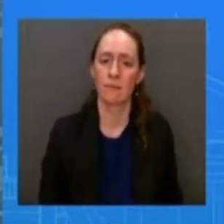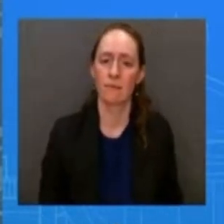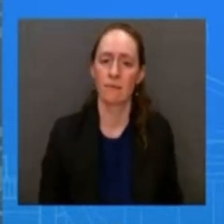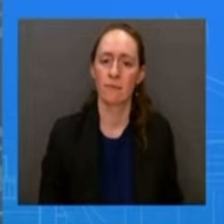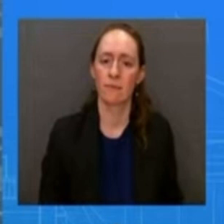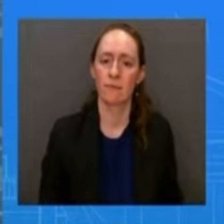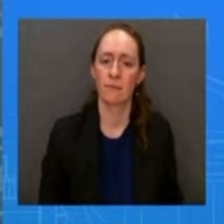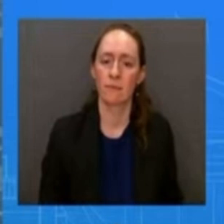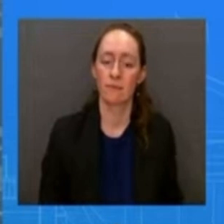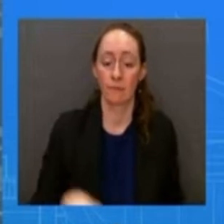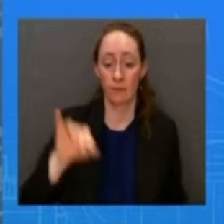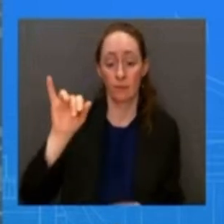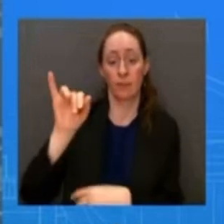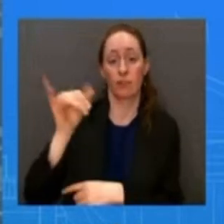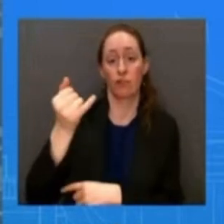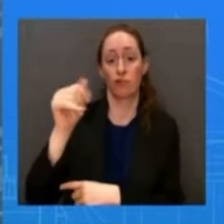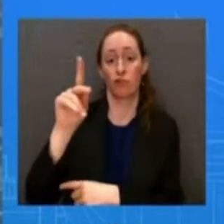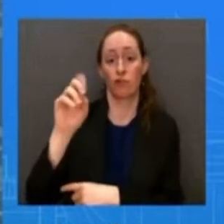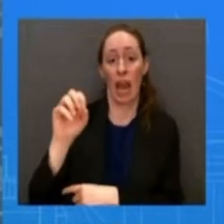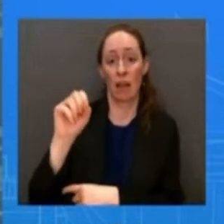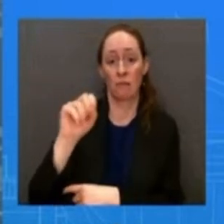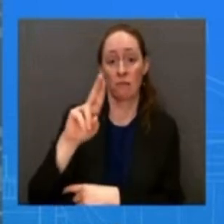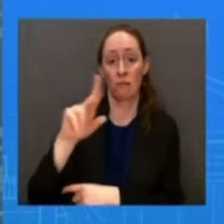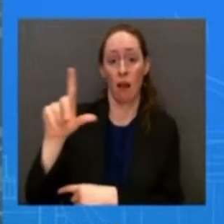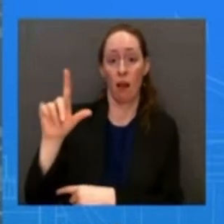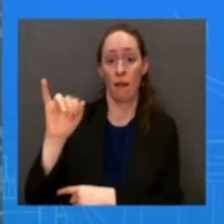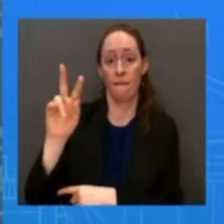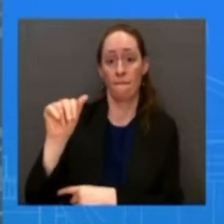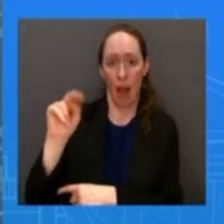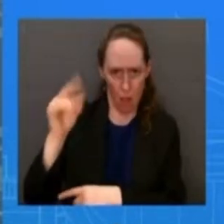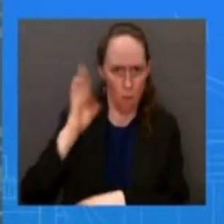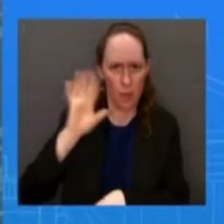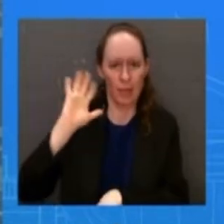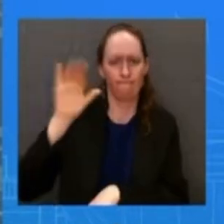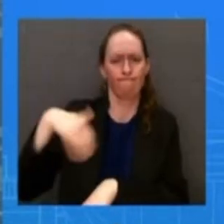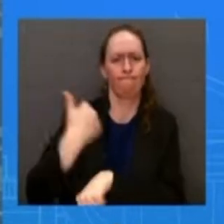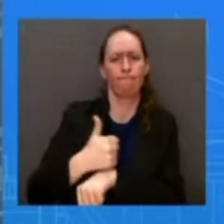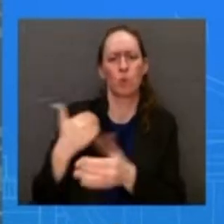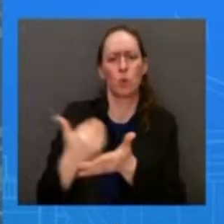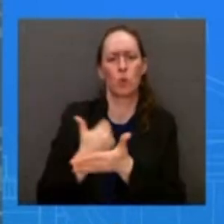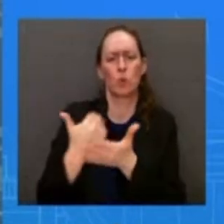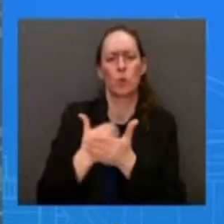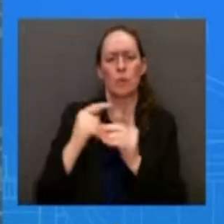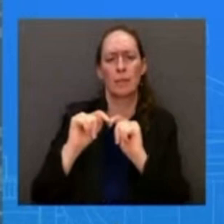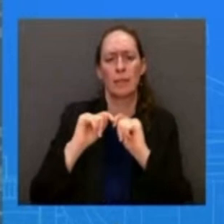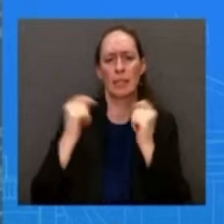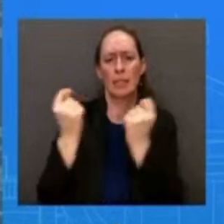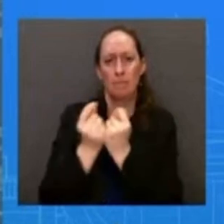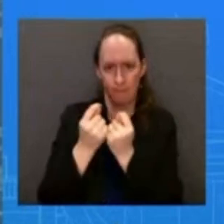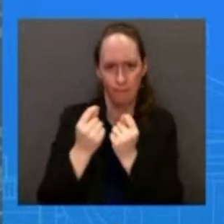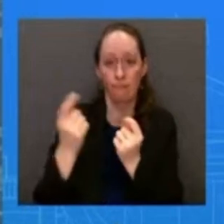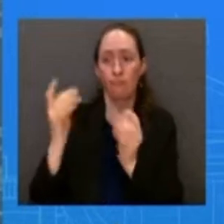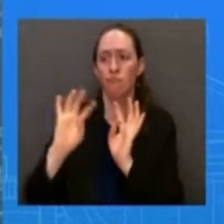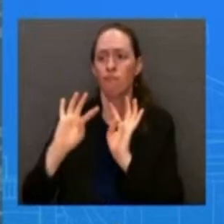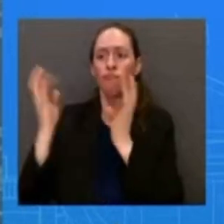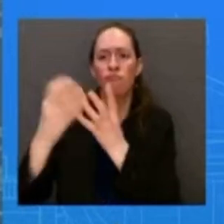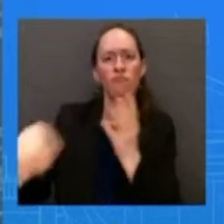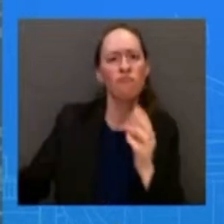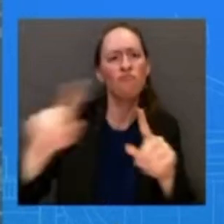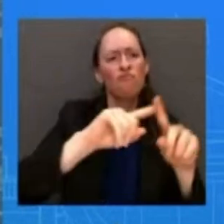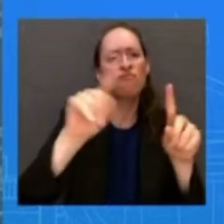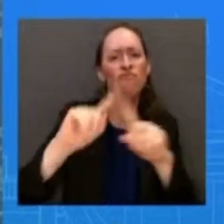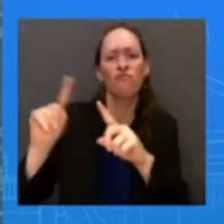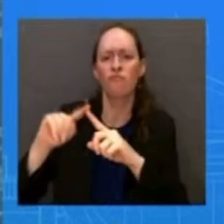is that was stand that is that was created uh so that we can figure out the protocols on how to move